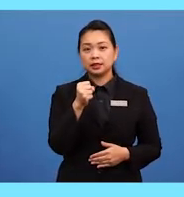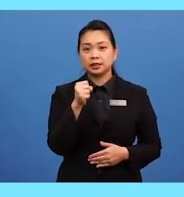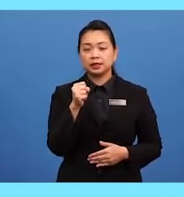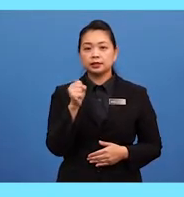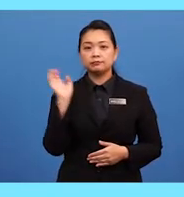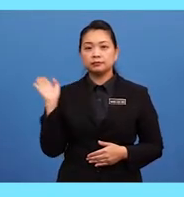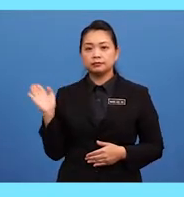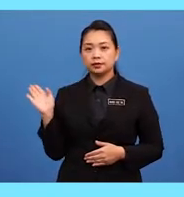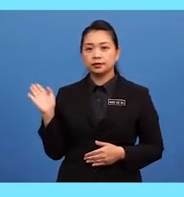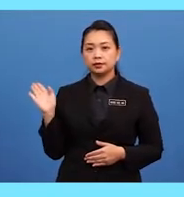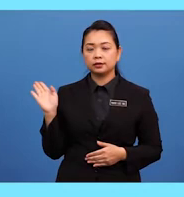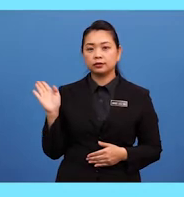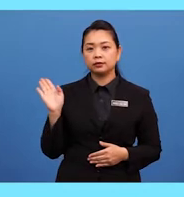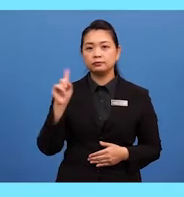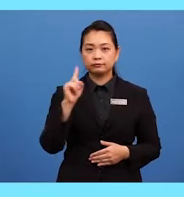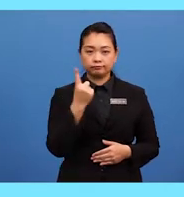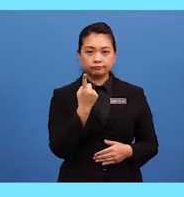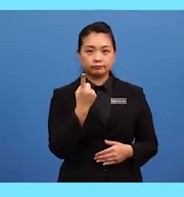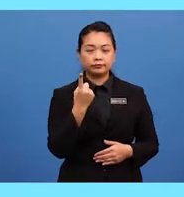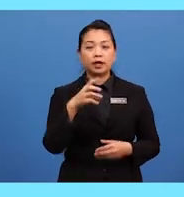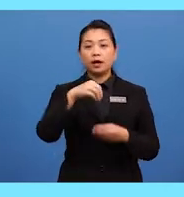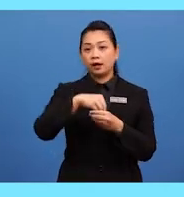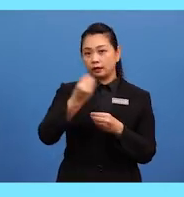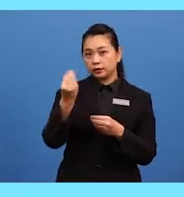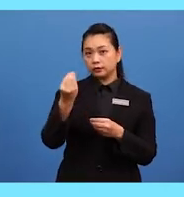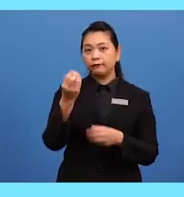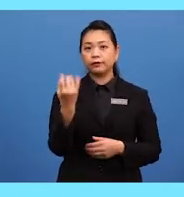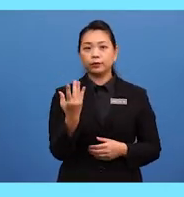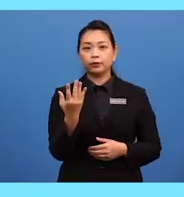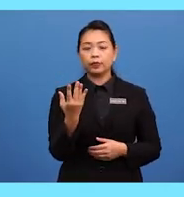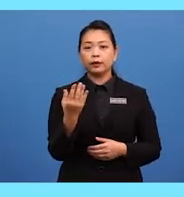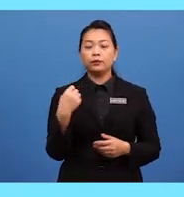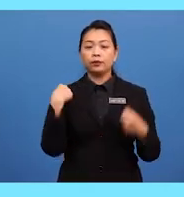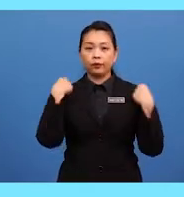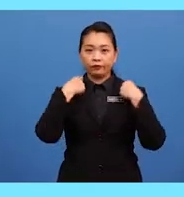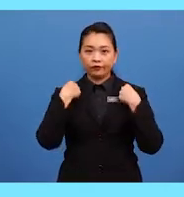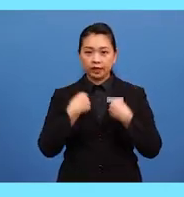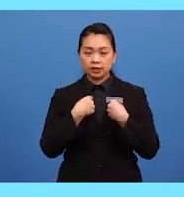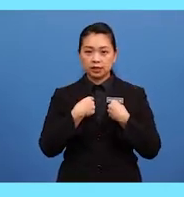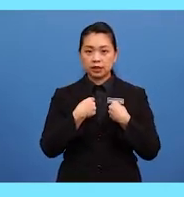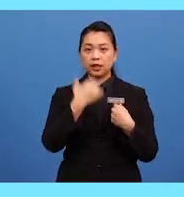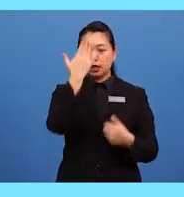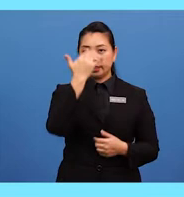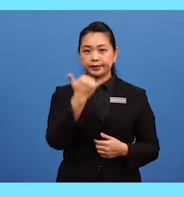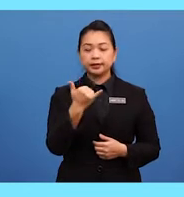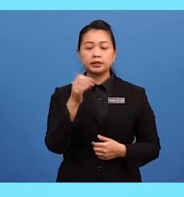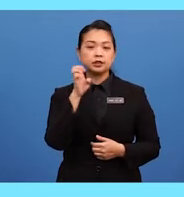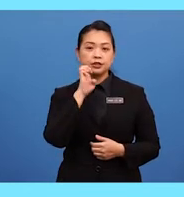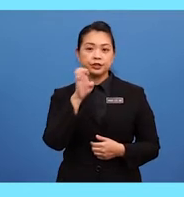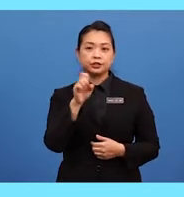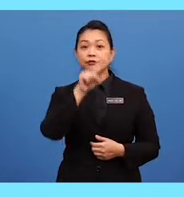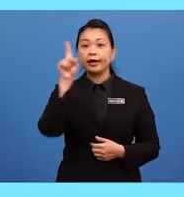Shelly checks out Iman's access only to find a few of them wear nice scarves while